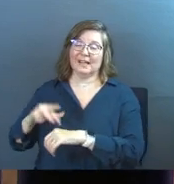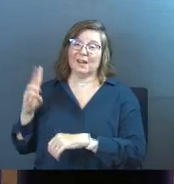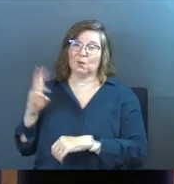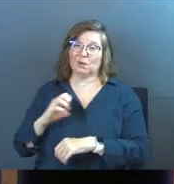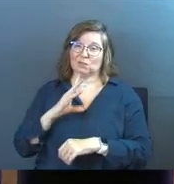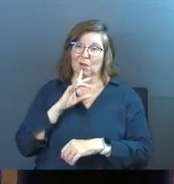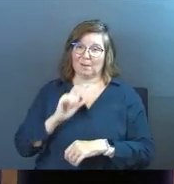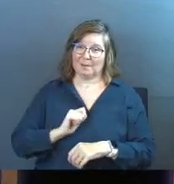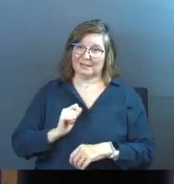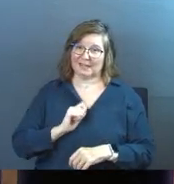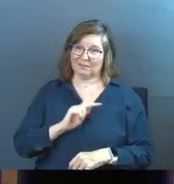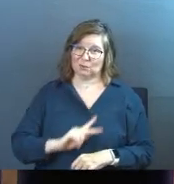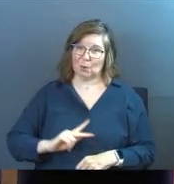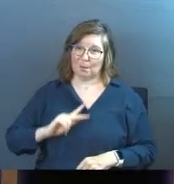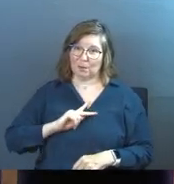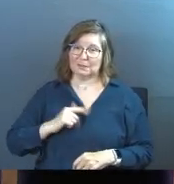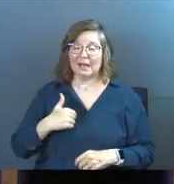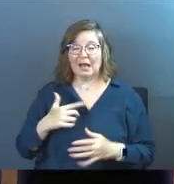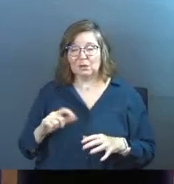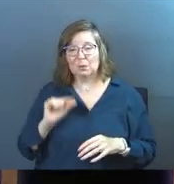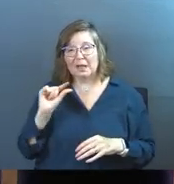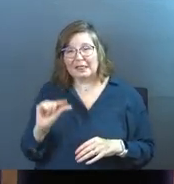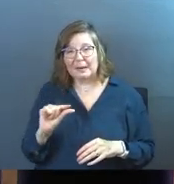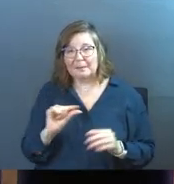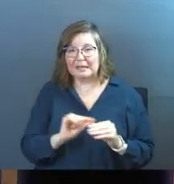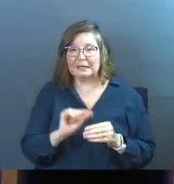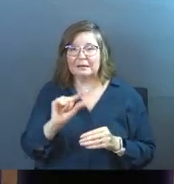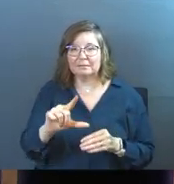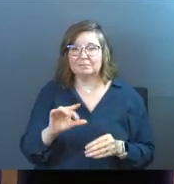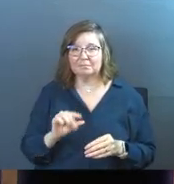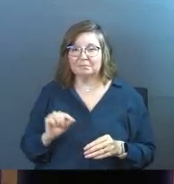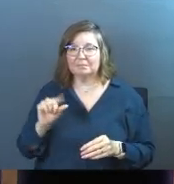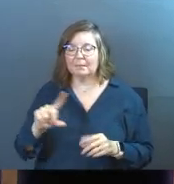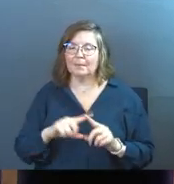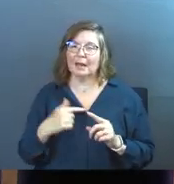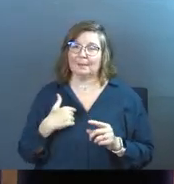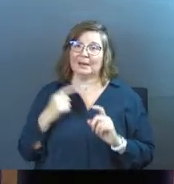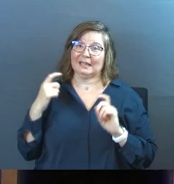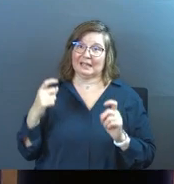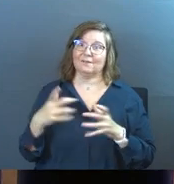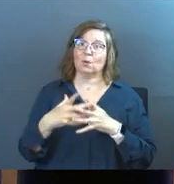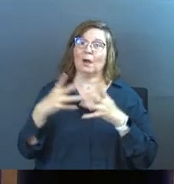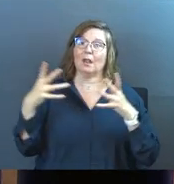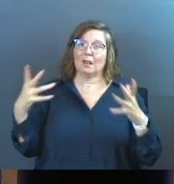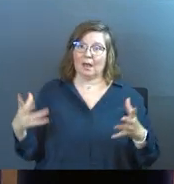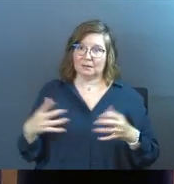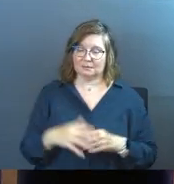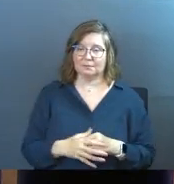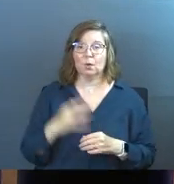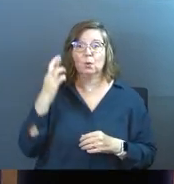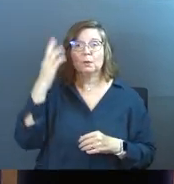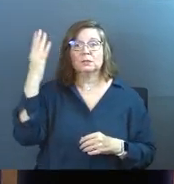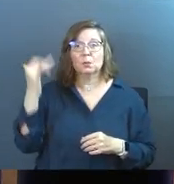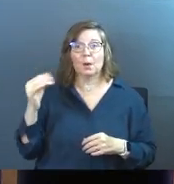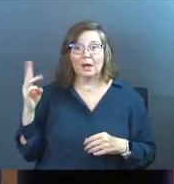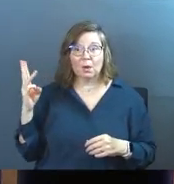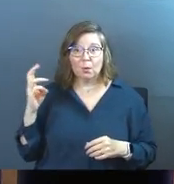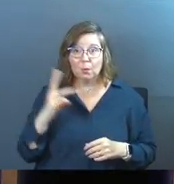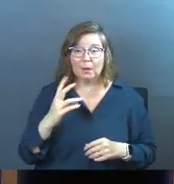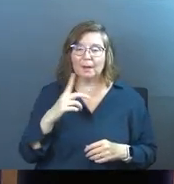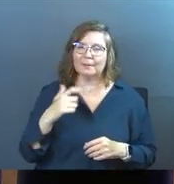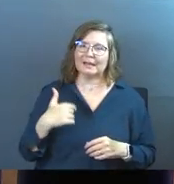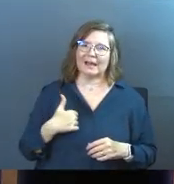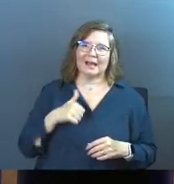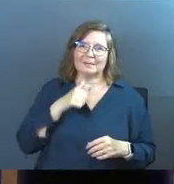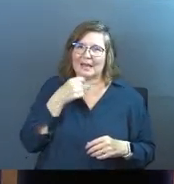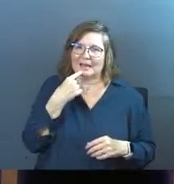myself so personally this way. I do it little bits at a time across messages, but I'm about to give you a lot. And the reason it's weird is